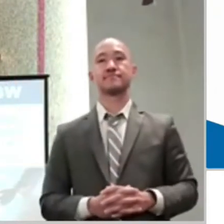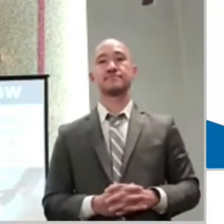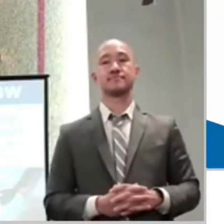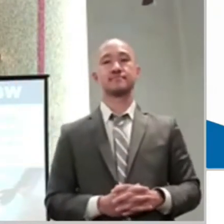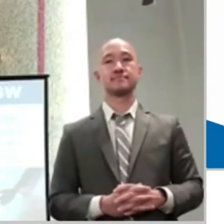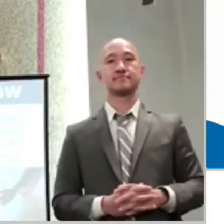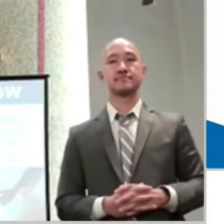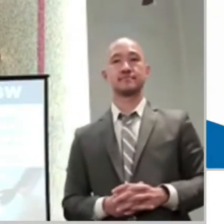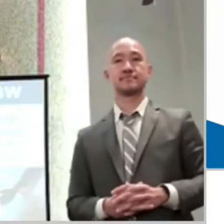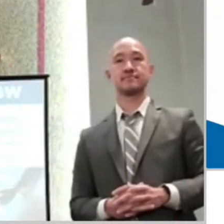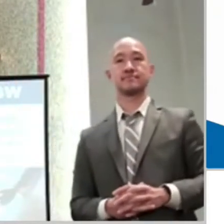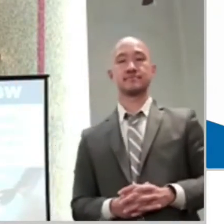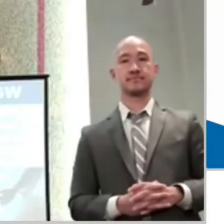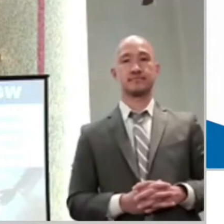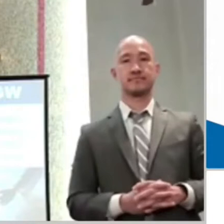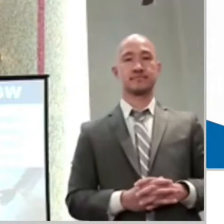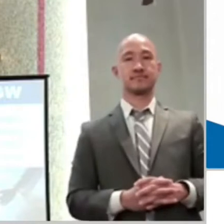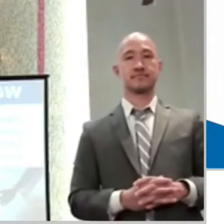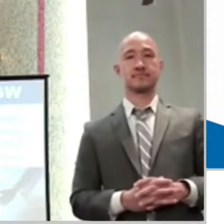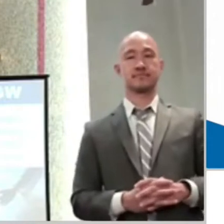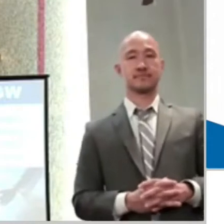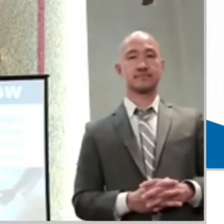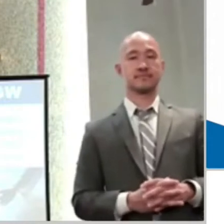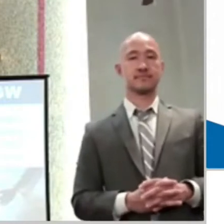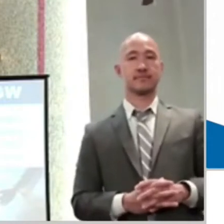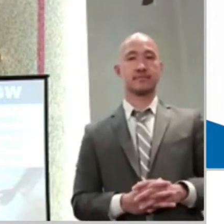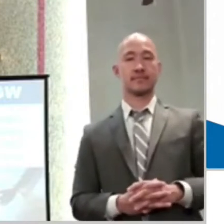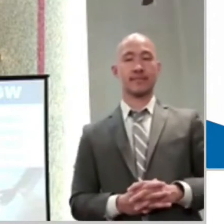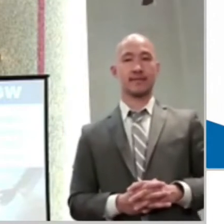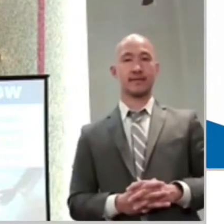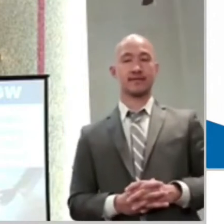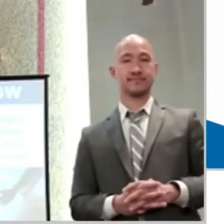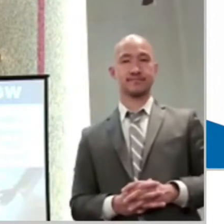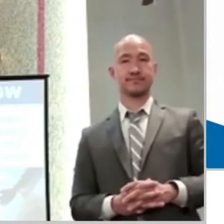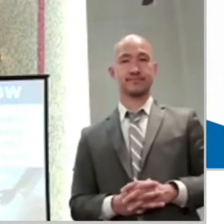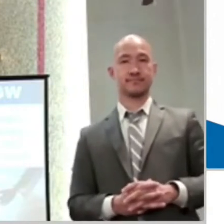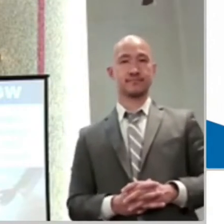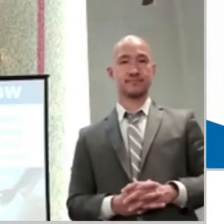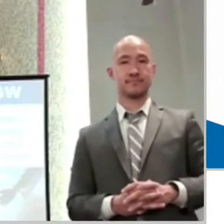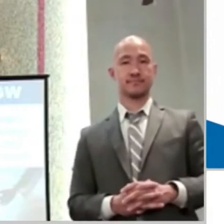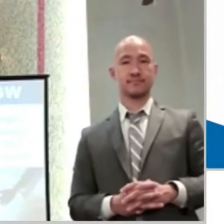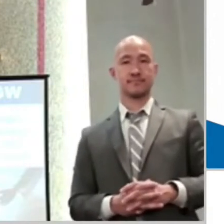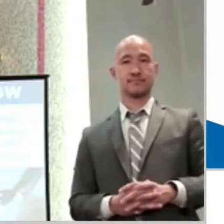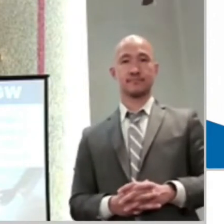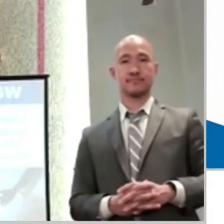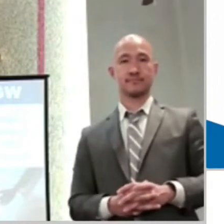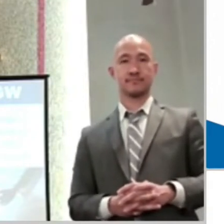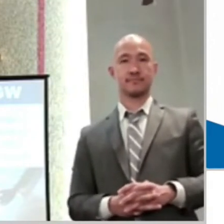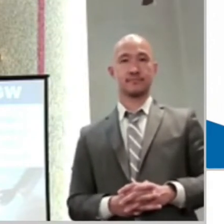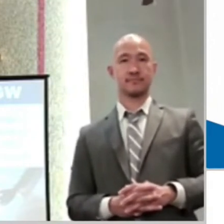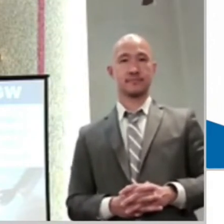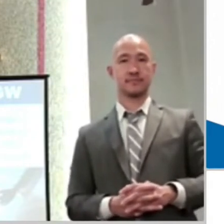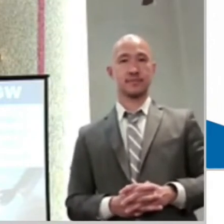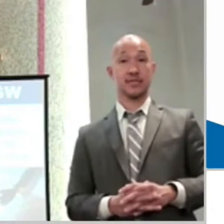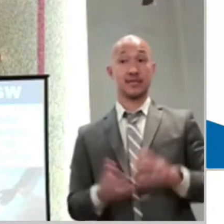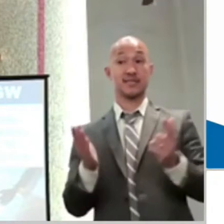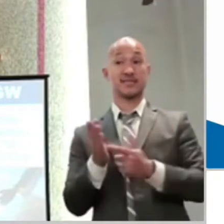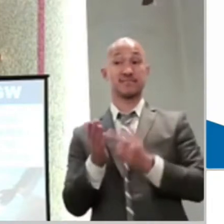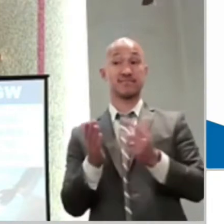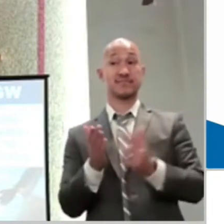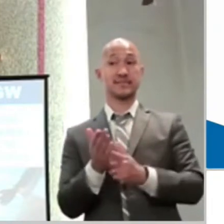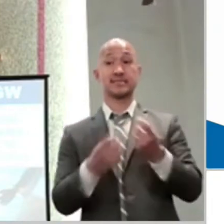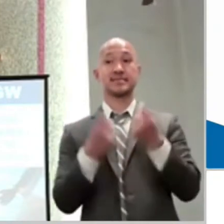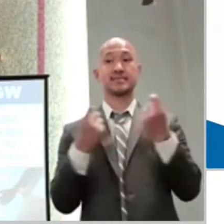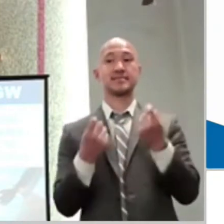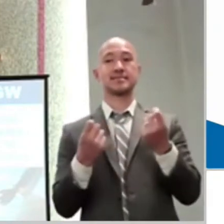you. And when you try to rip it out or really give yourself over to Jesus, you're going to feel like